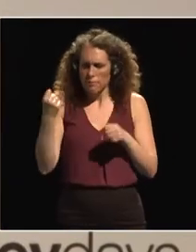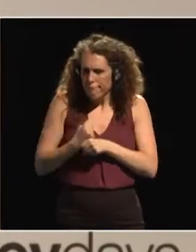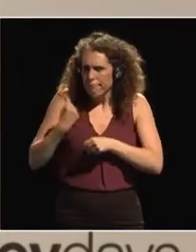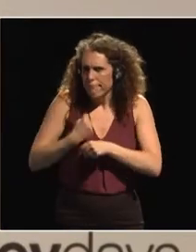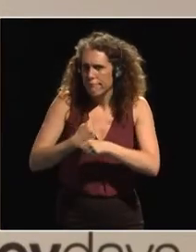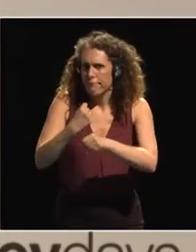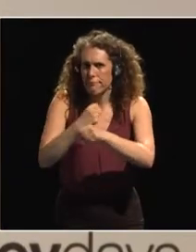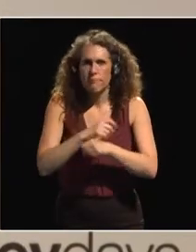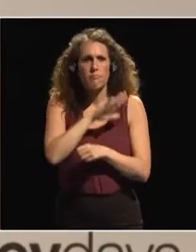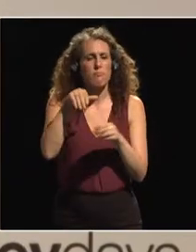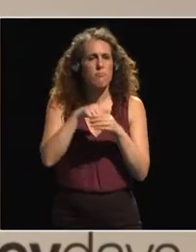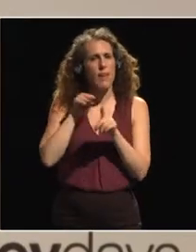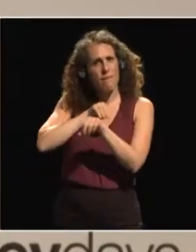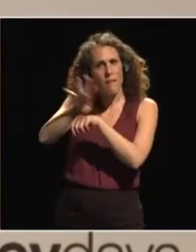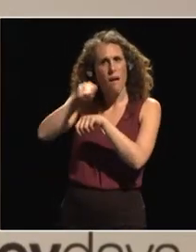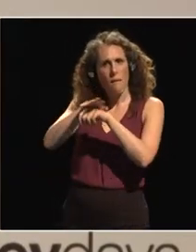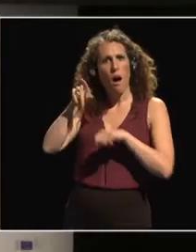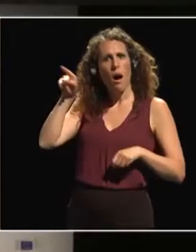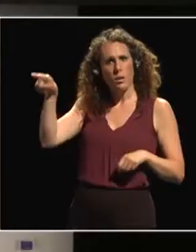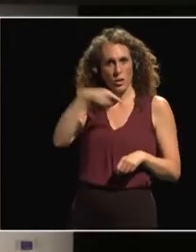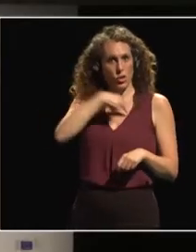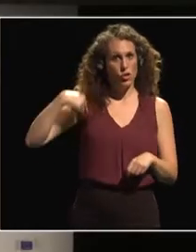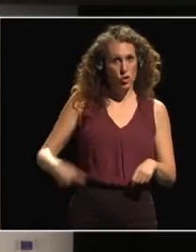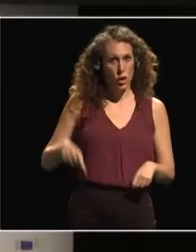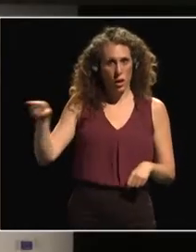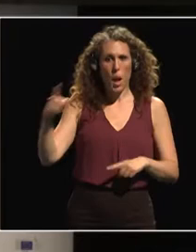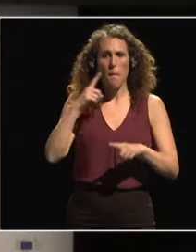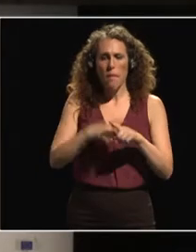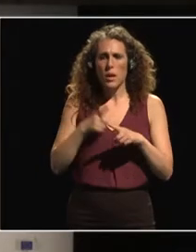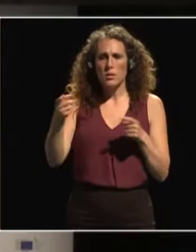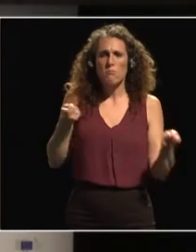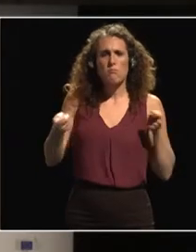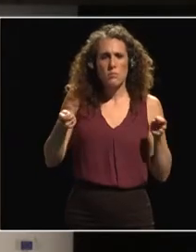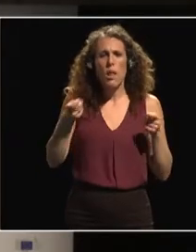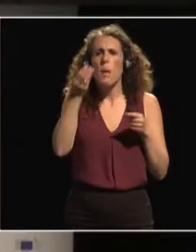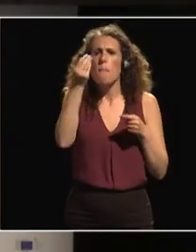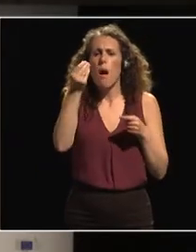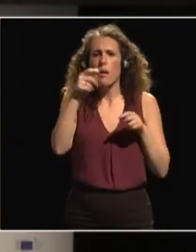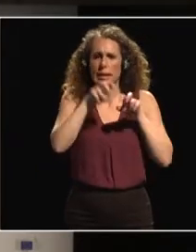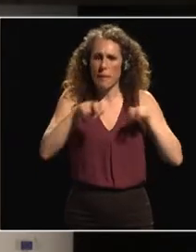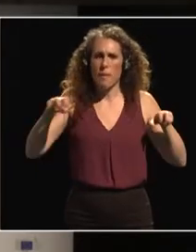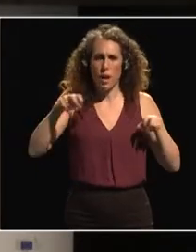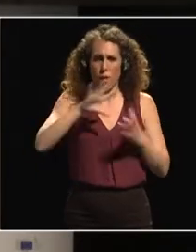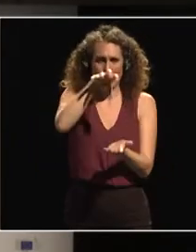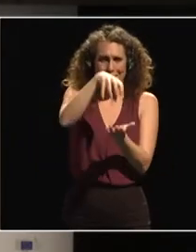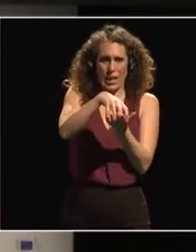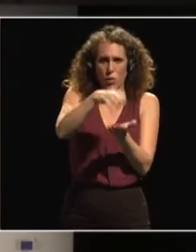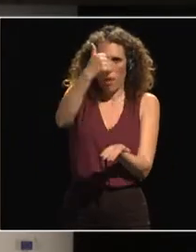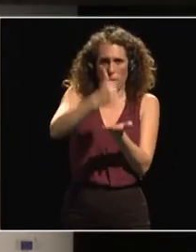of the People's Republic of China and member of the Monetary Policy Committee of the Central Bank for more than a decade.